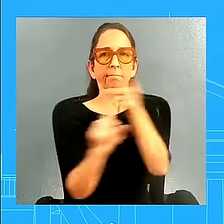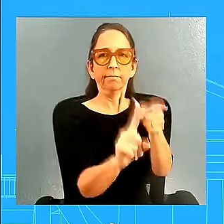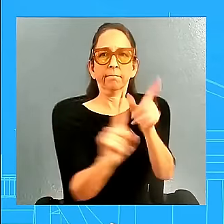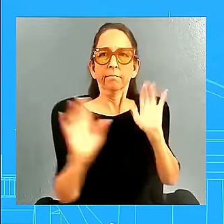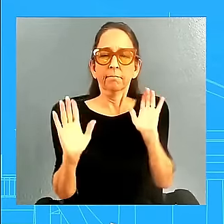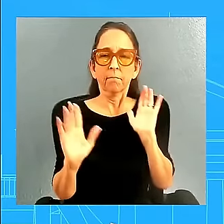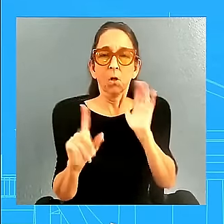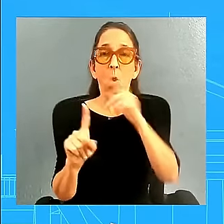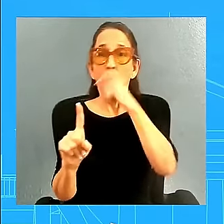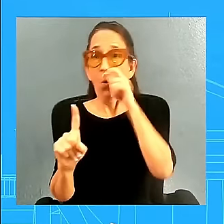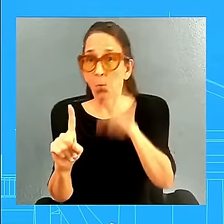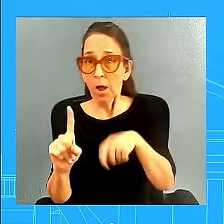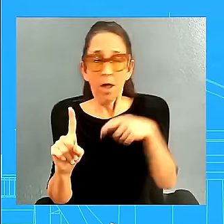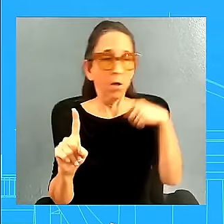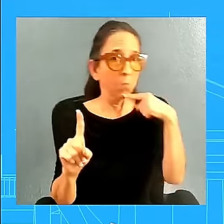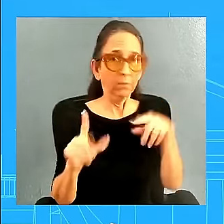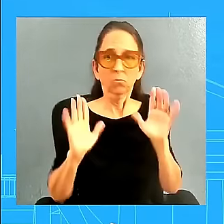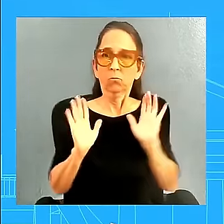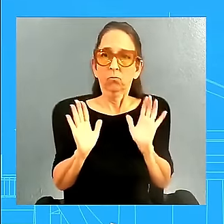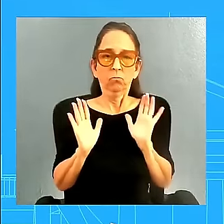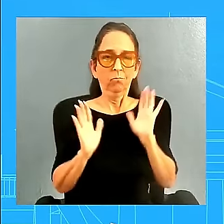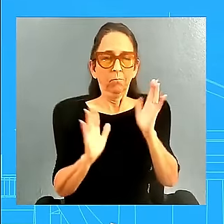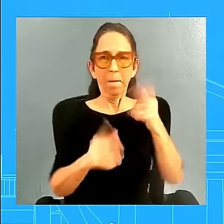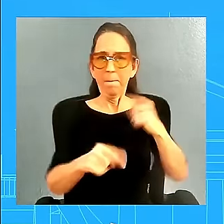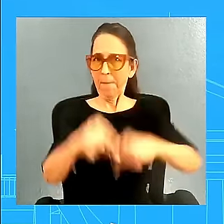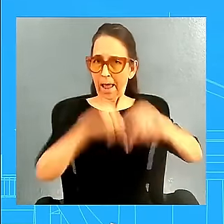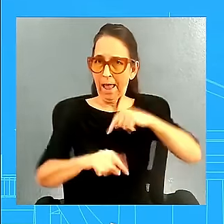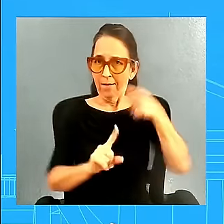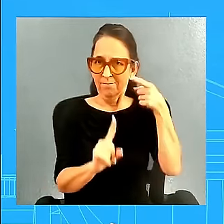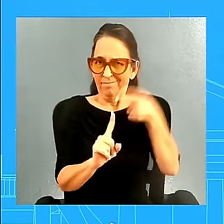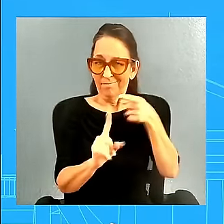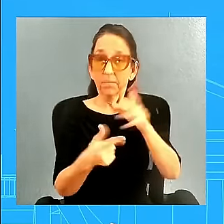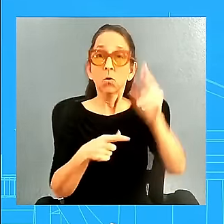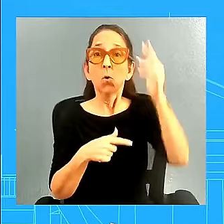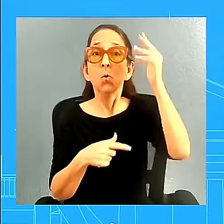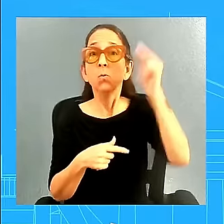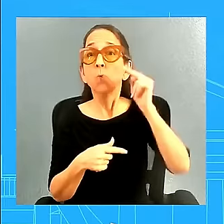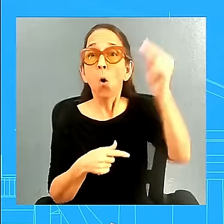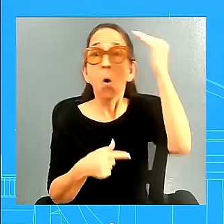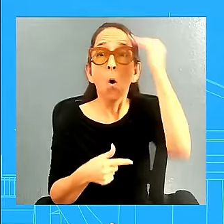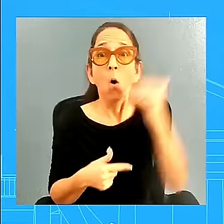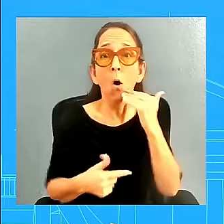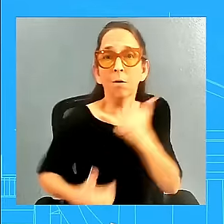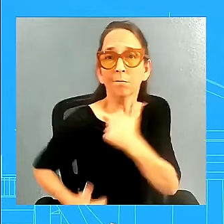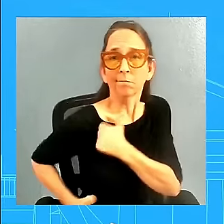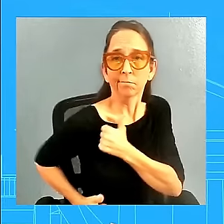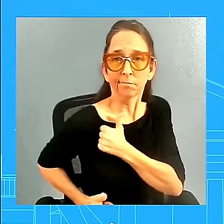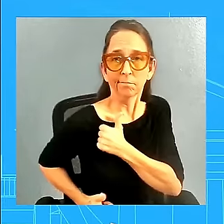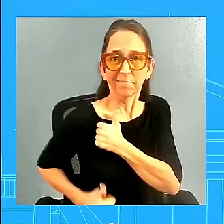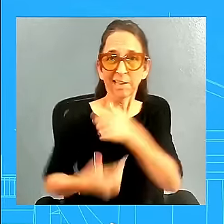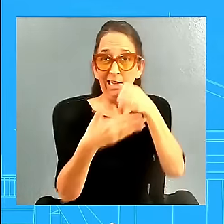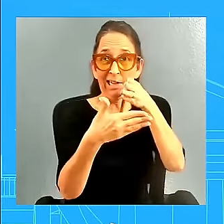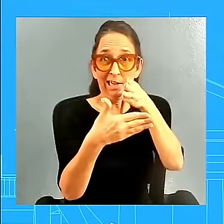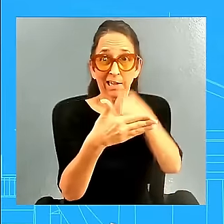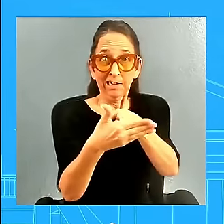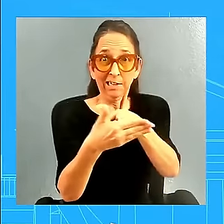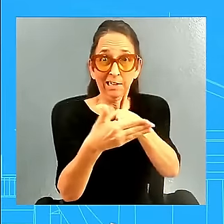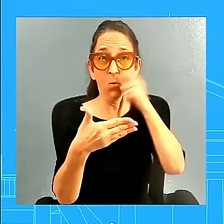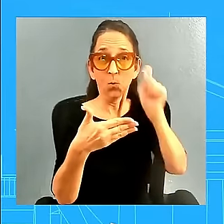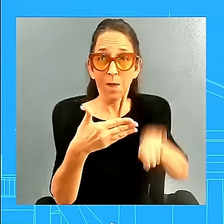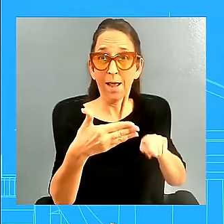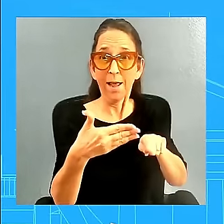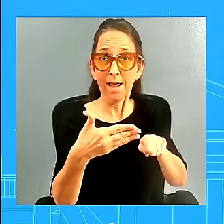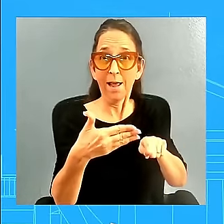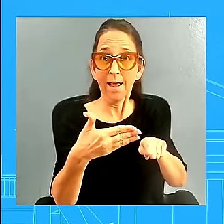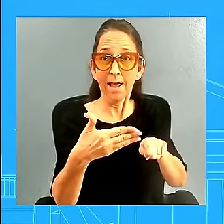If these North Korean troops are employed against Ukraine, they will become legitimate military targets. All